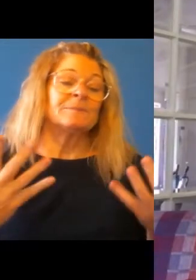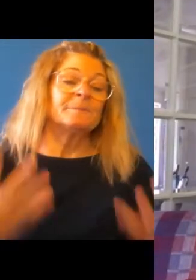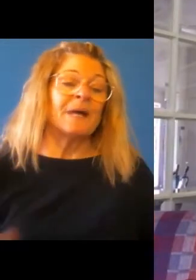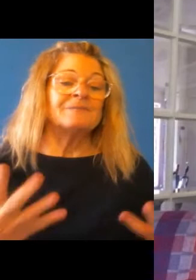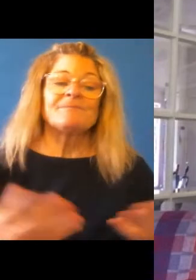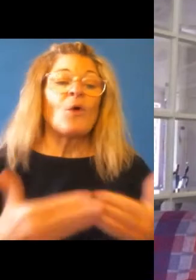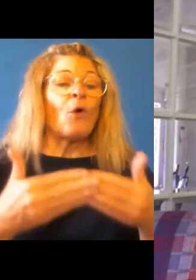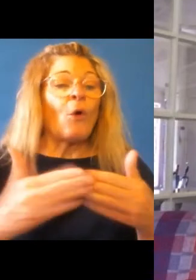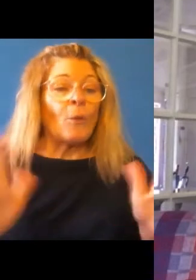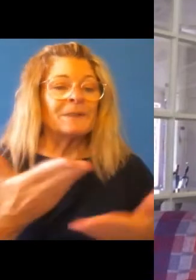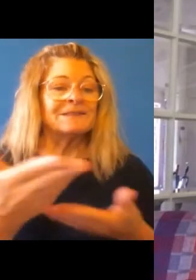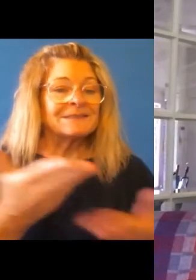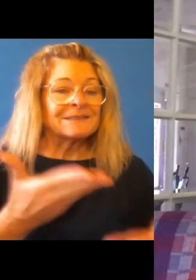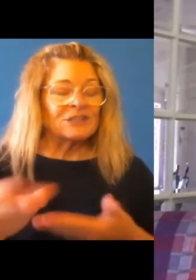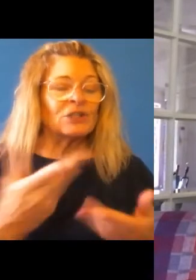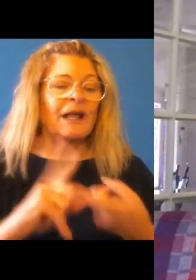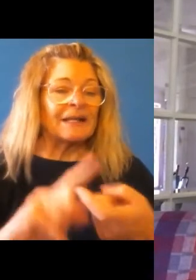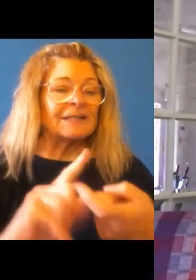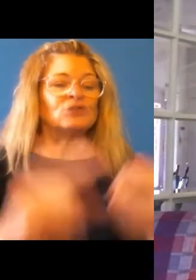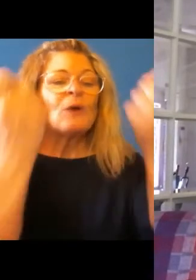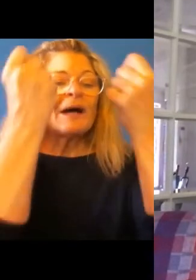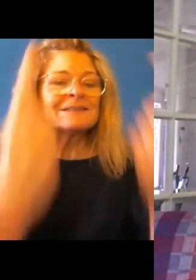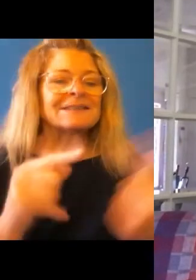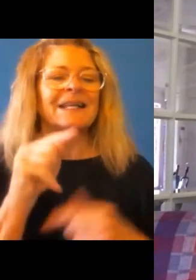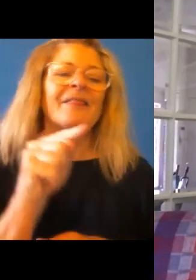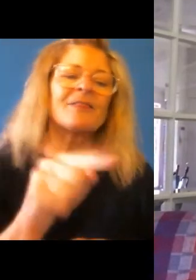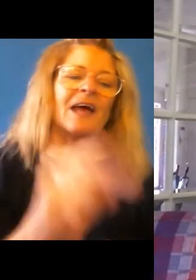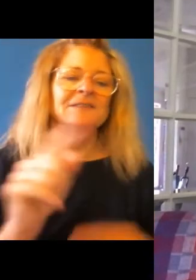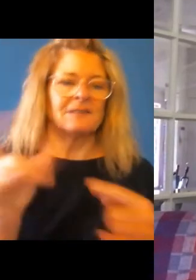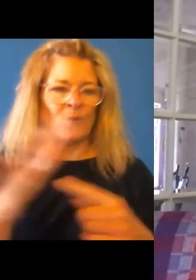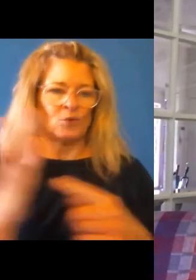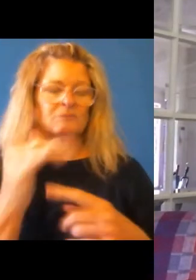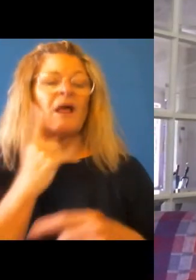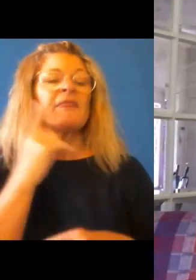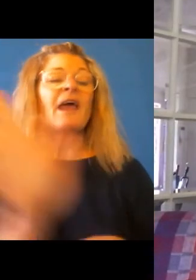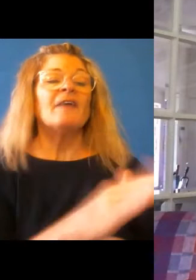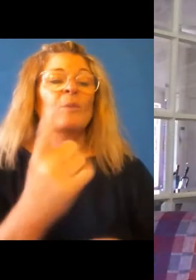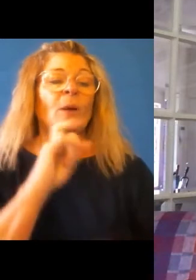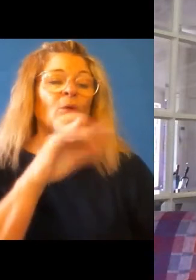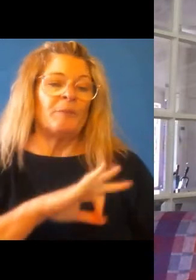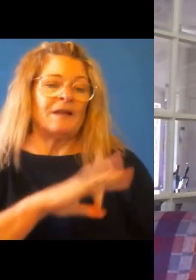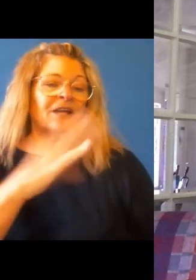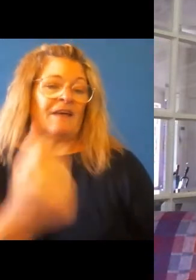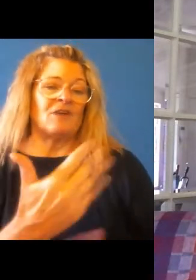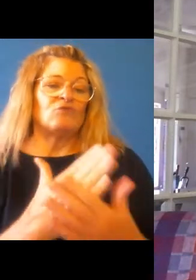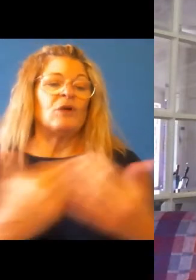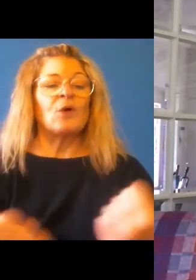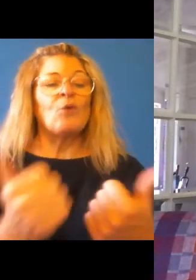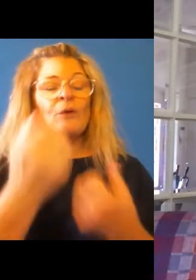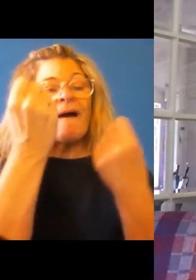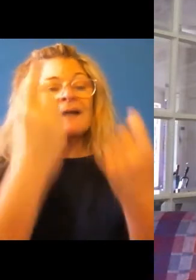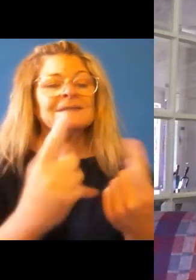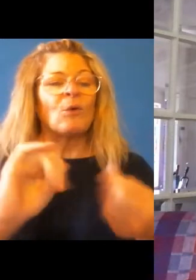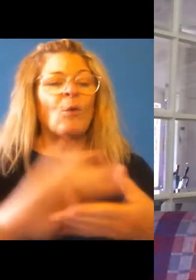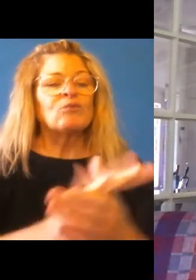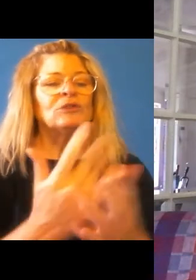and continually understanding. And I think everybody would benefit by having a, a really good understanding or appreciation of human